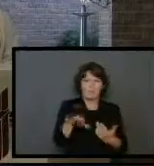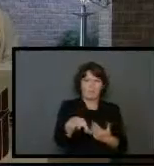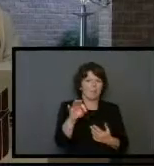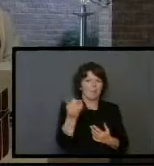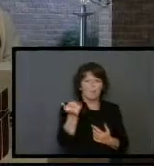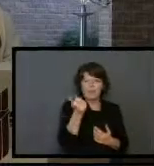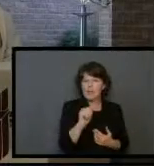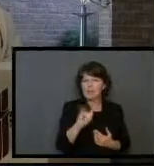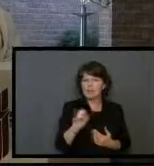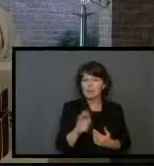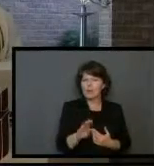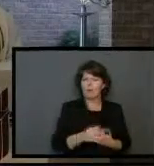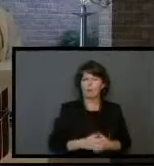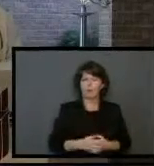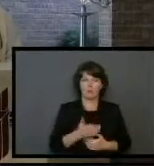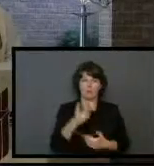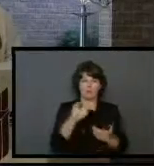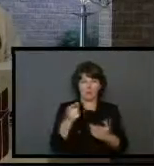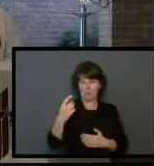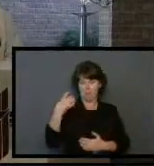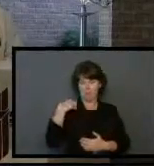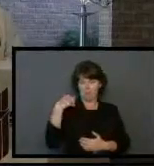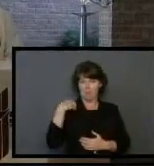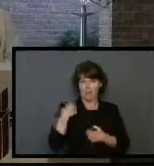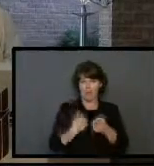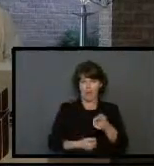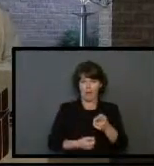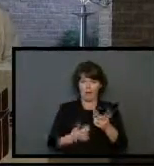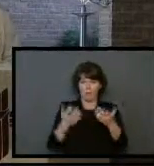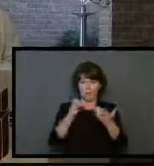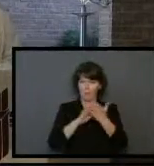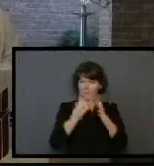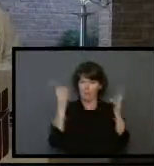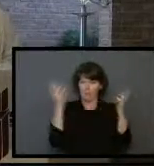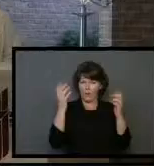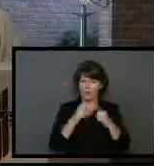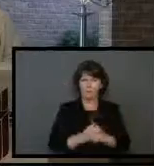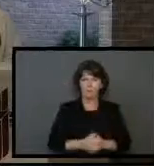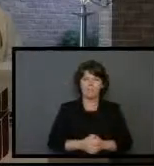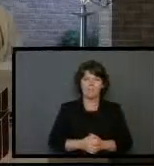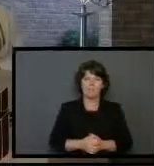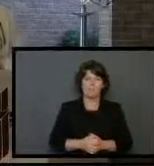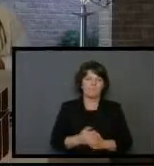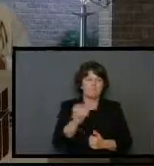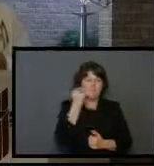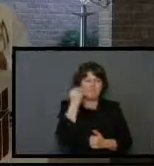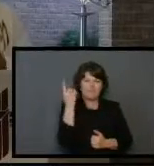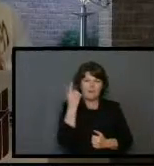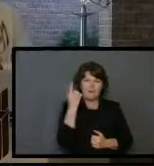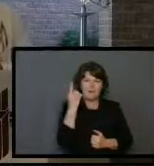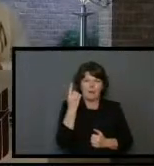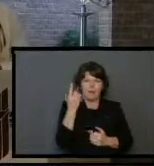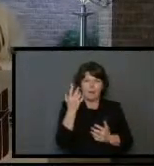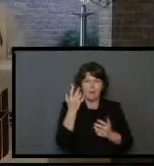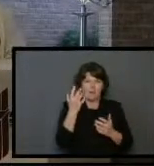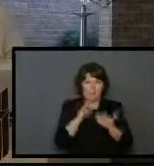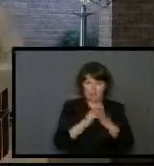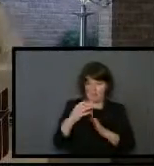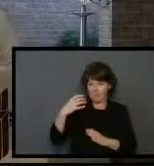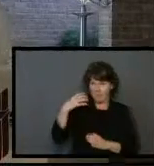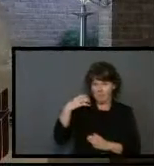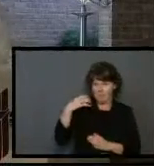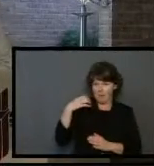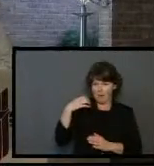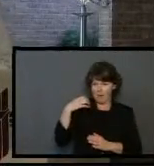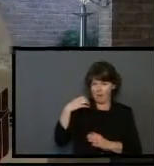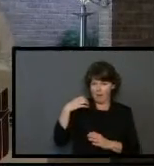jobs. What if you could be the boss? What would you want to be? What if someone could be the boss, and yet